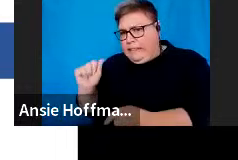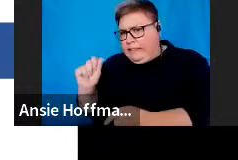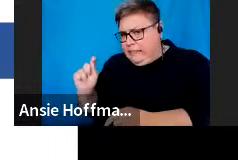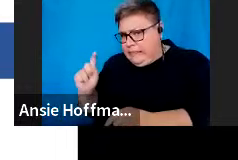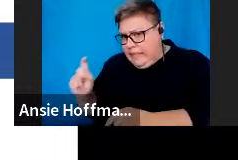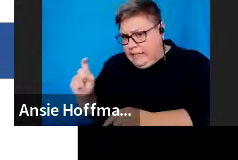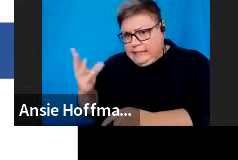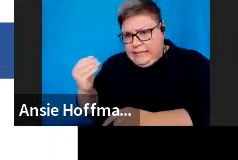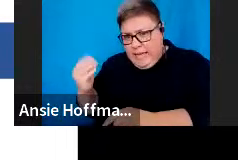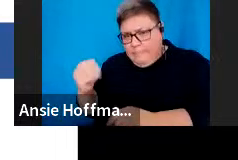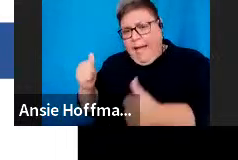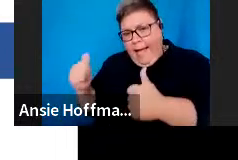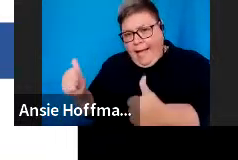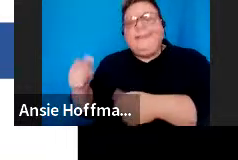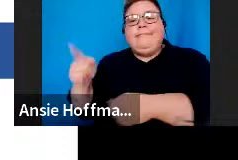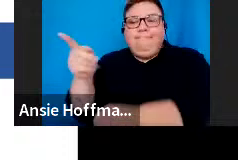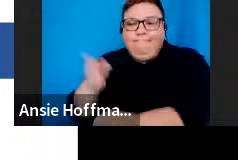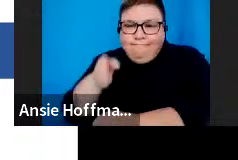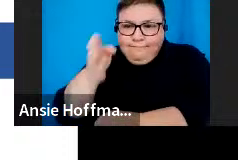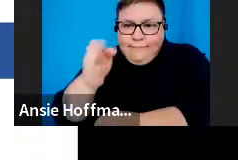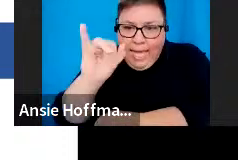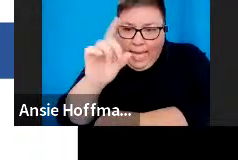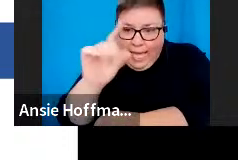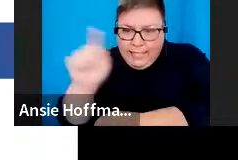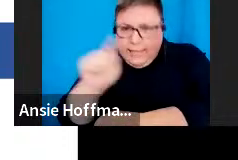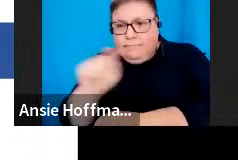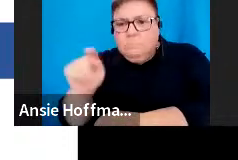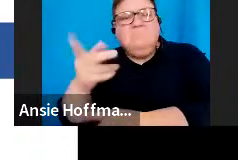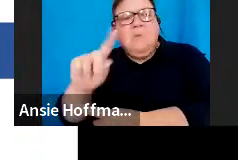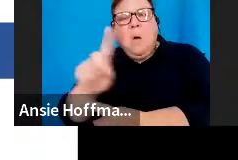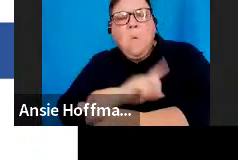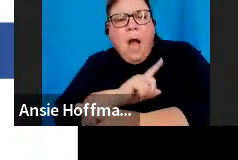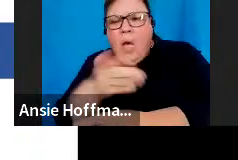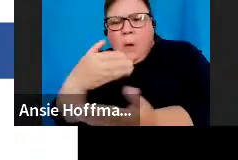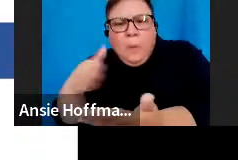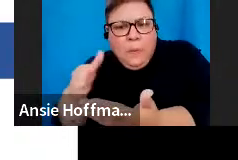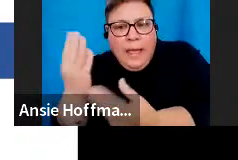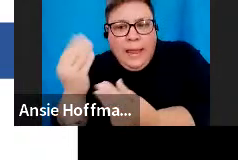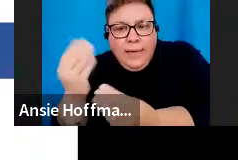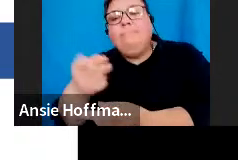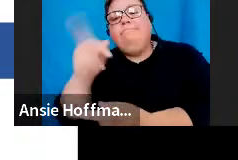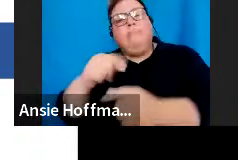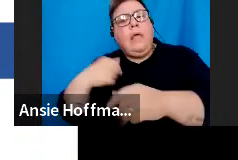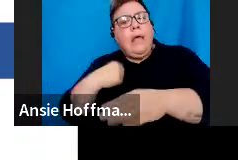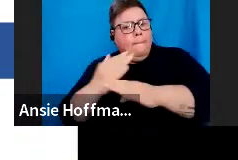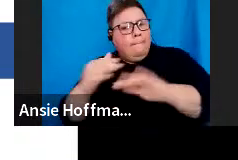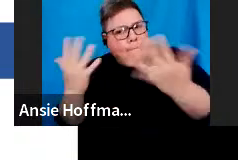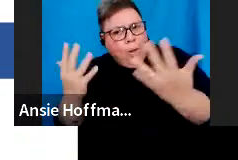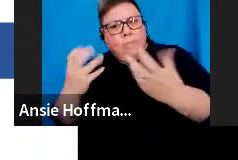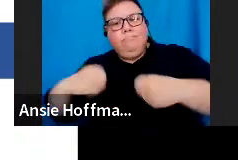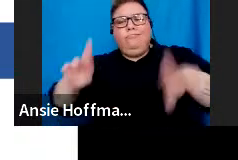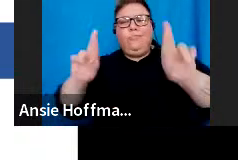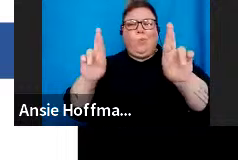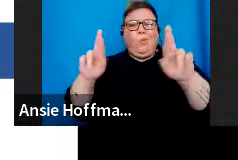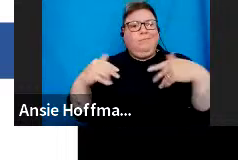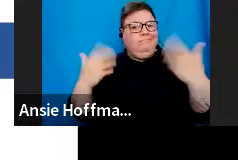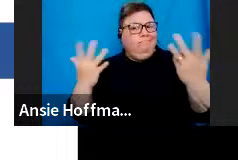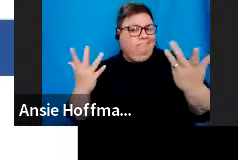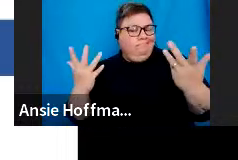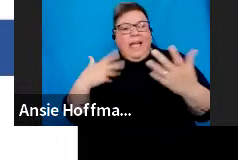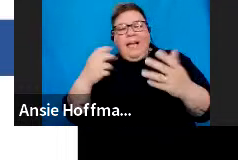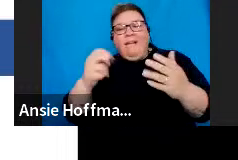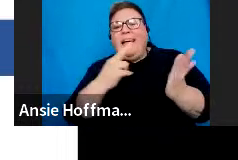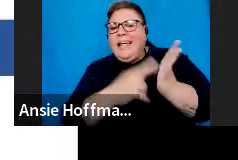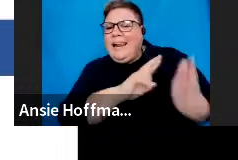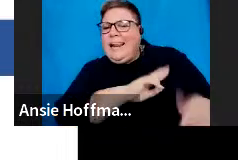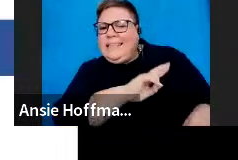following reasons. So, it's either unemployed or other, and then a reason has to be supplied, obviously, if you've now selected the other.